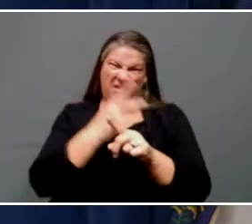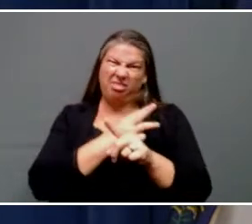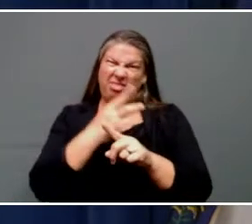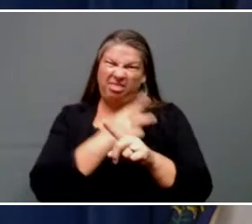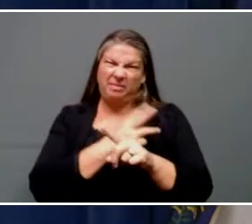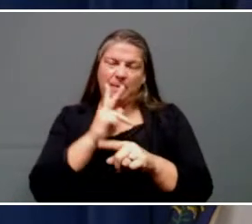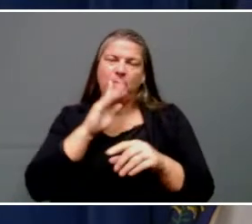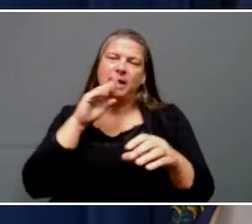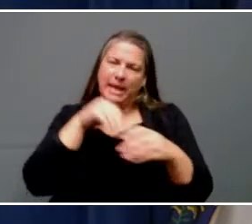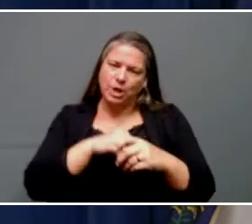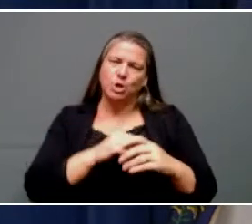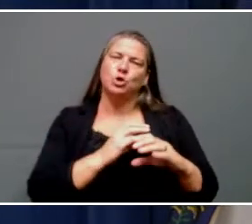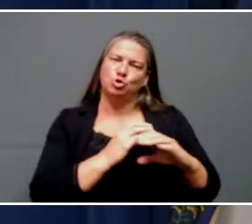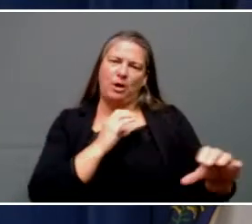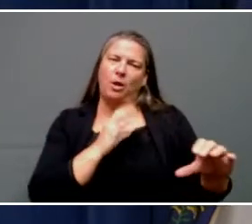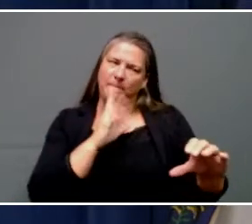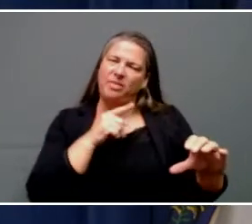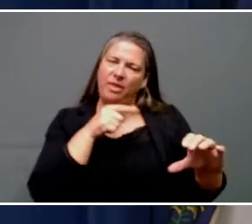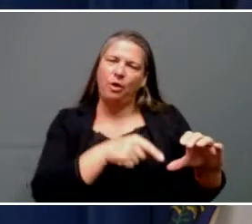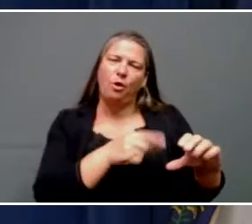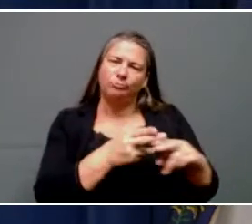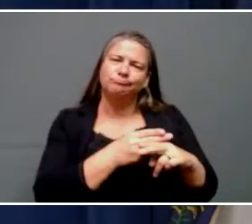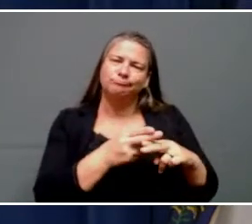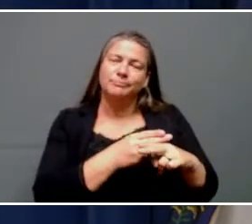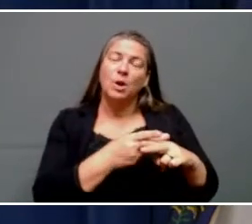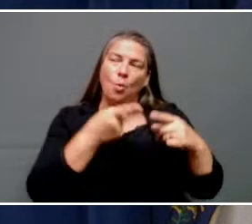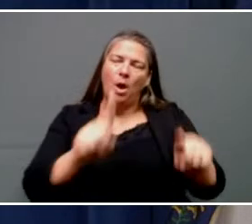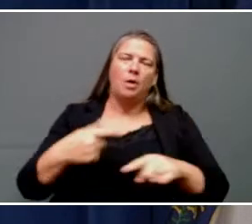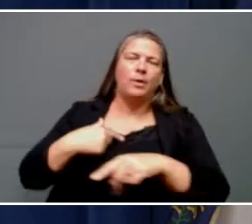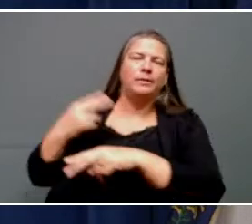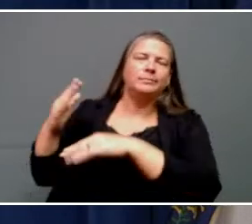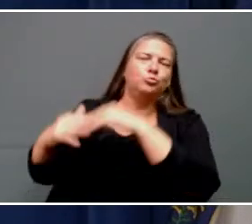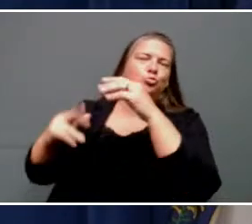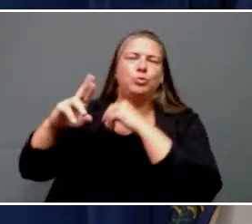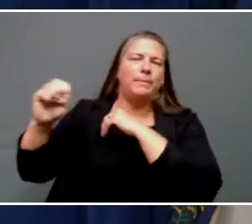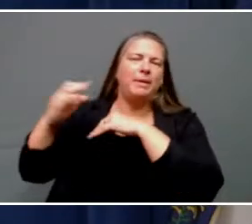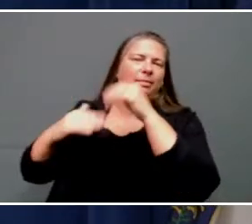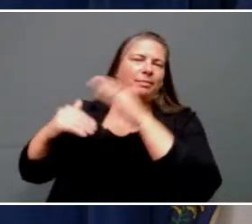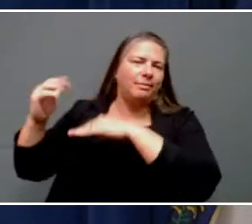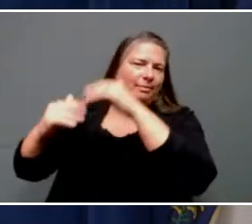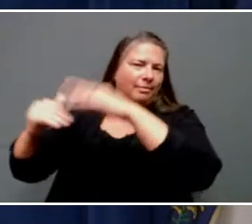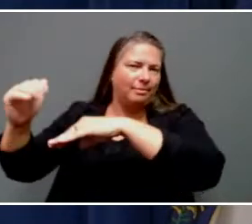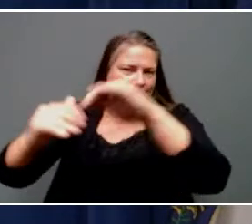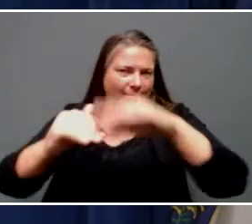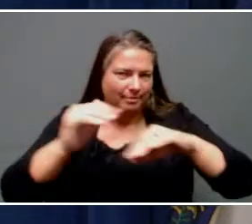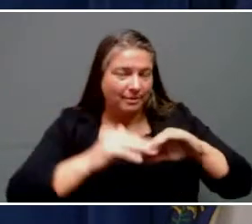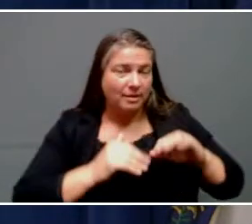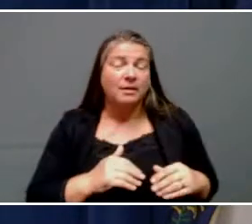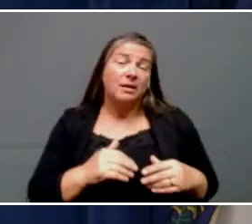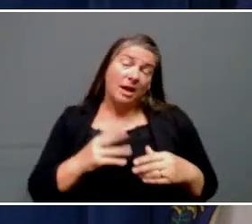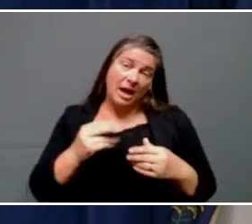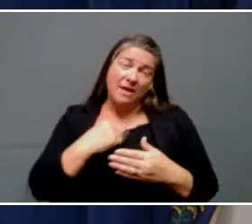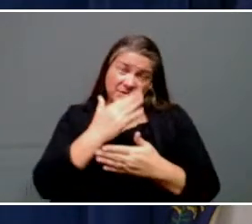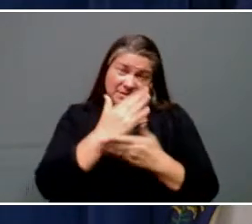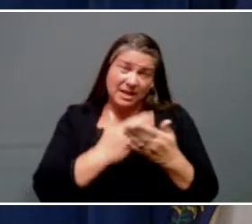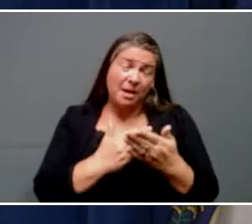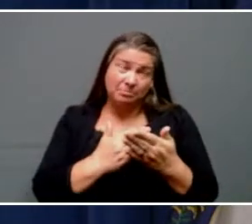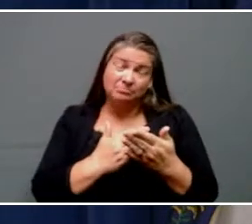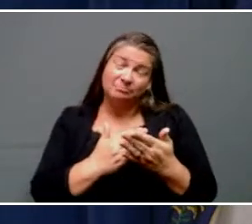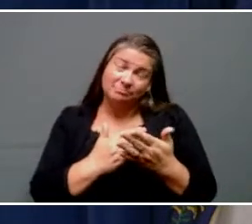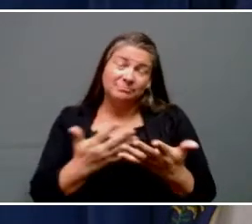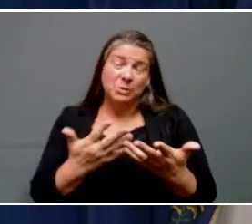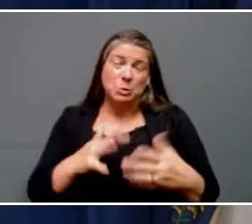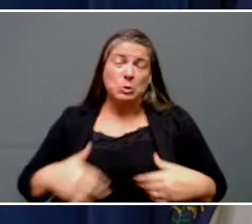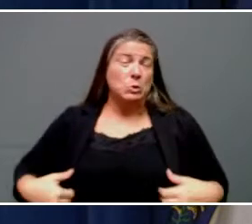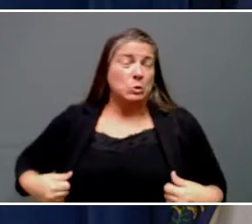trailers when you look at what rebuilding is going to take. And then there are some very complex discussions going on about what housing